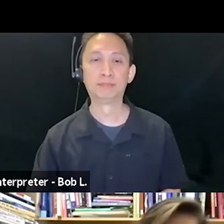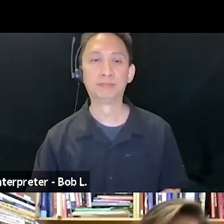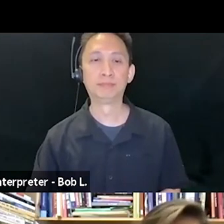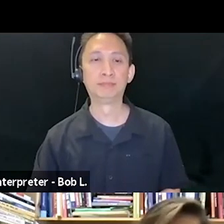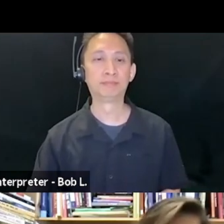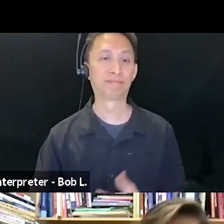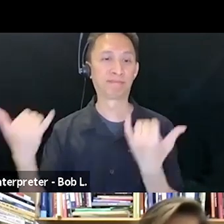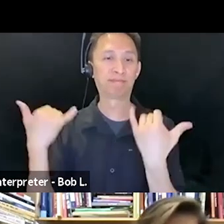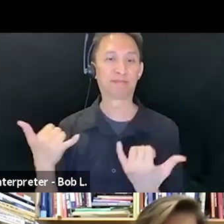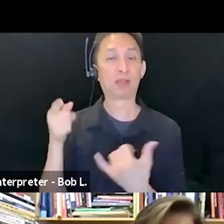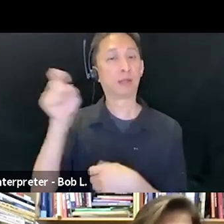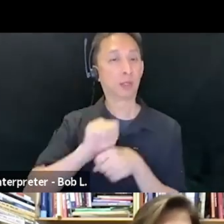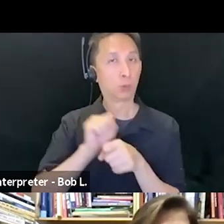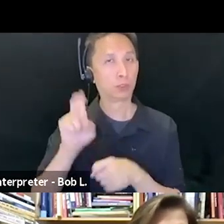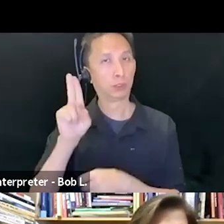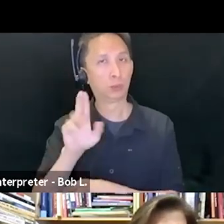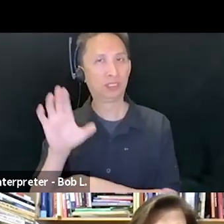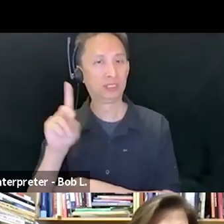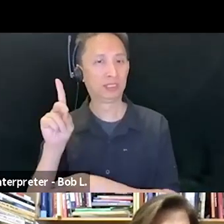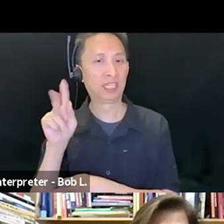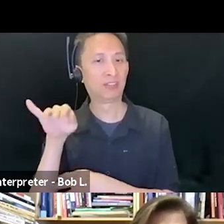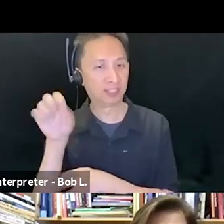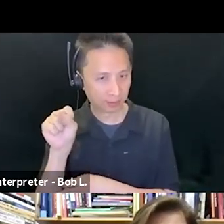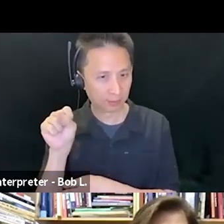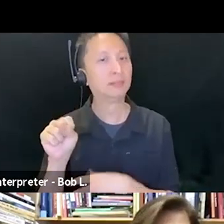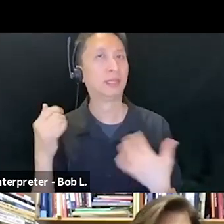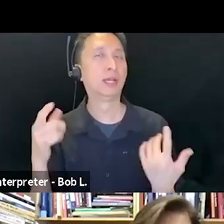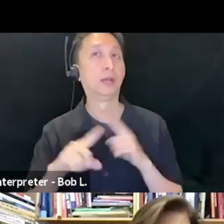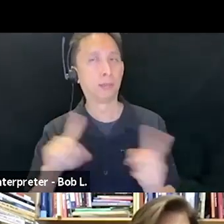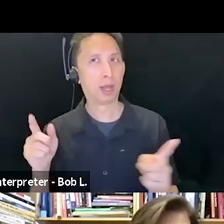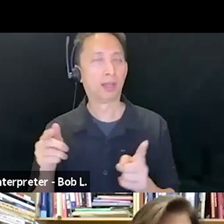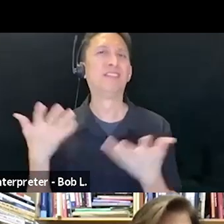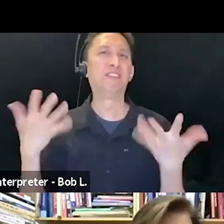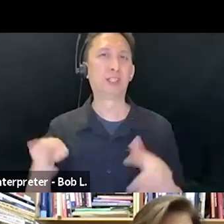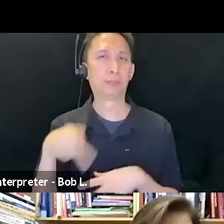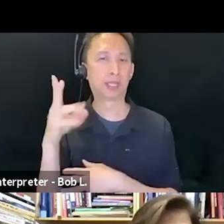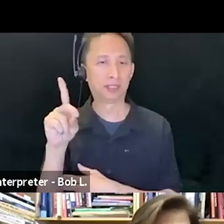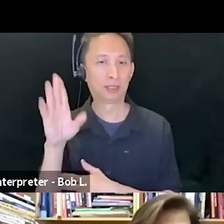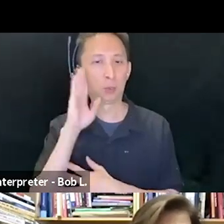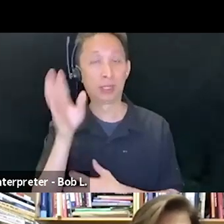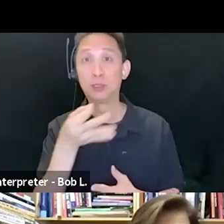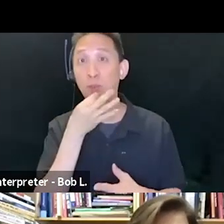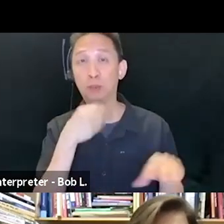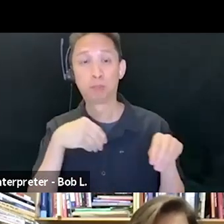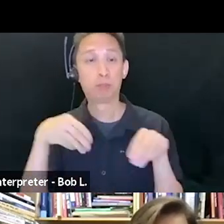joining the University of Toronto as an assistant professor soon, once we all get to move about.